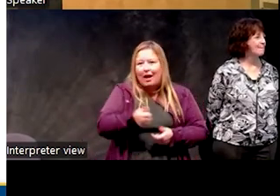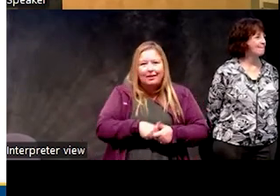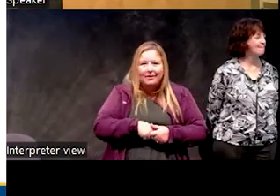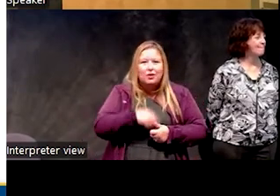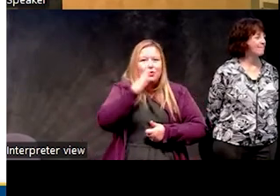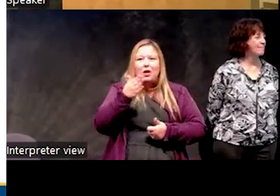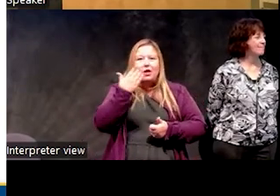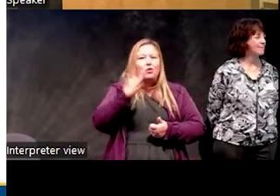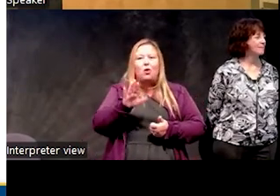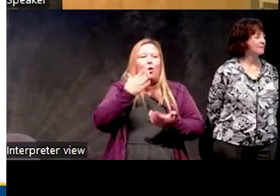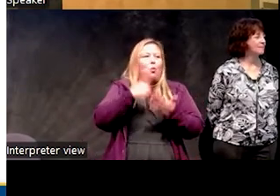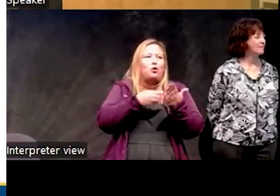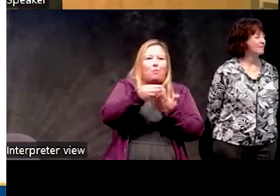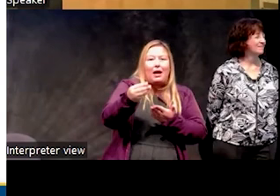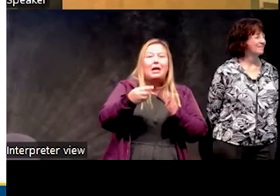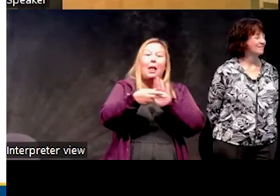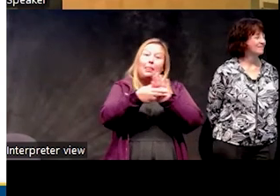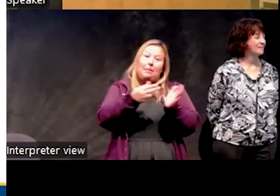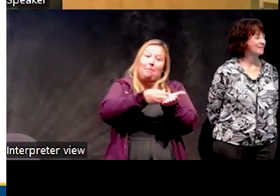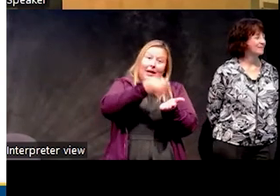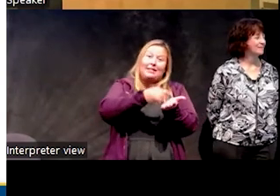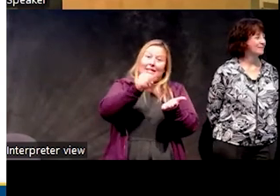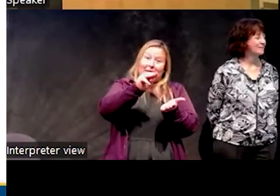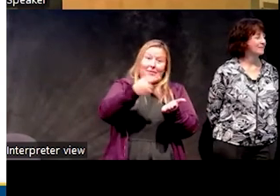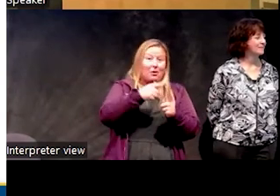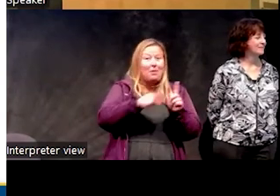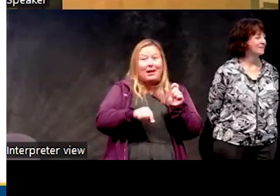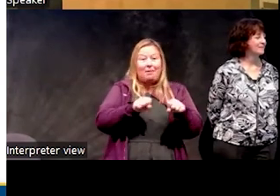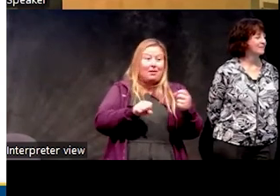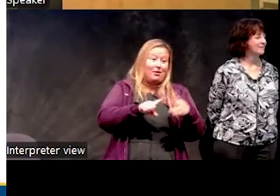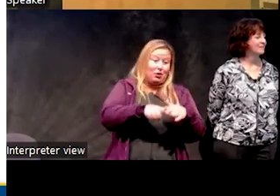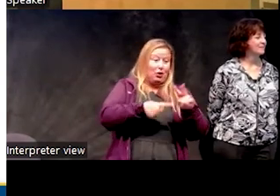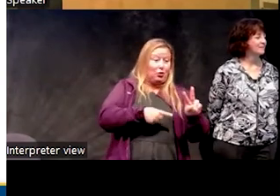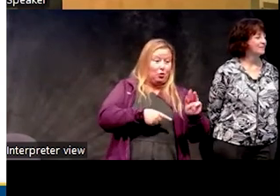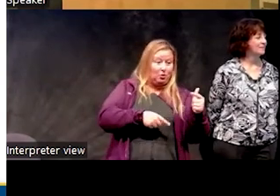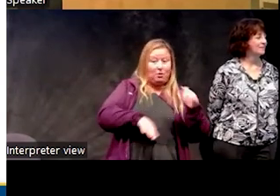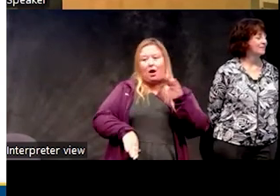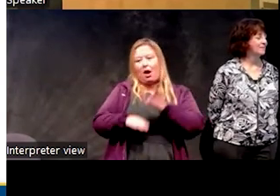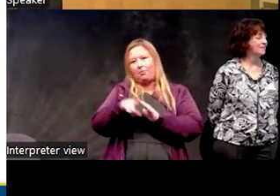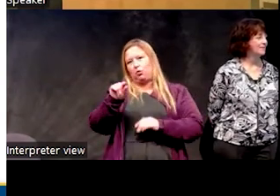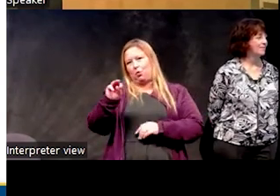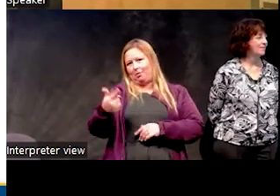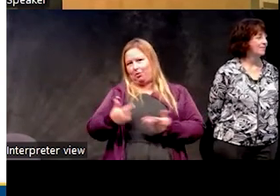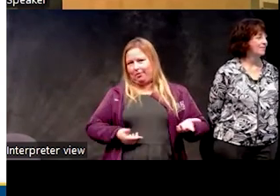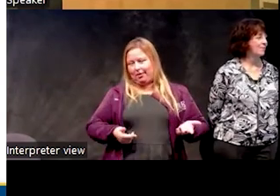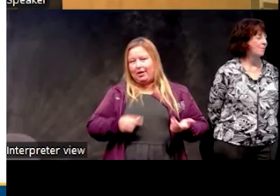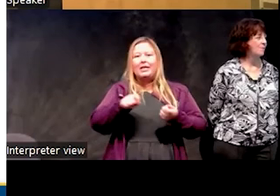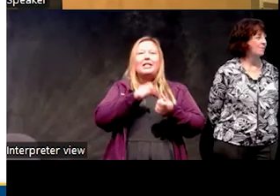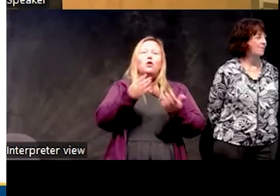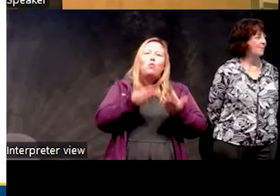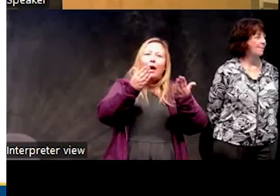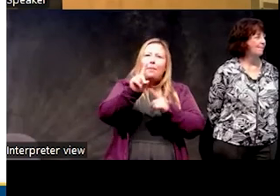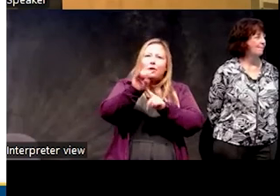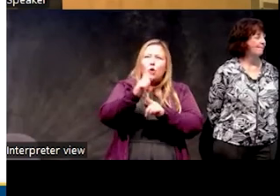It's over the counter. It says 10 milligrams on the bottle. It could be anywhere from two to 20. The desired dose or the